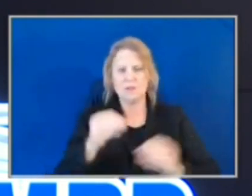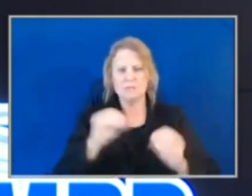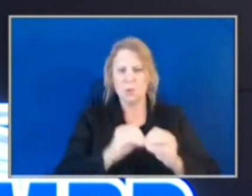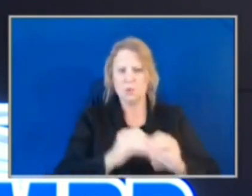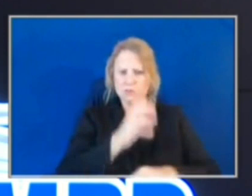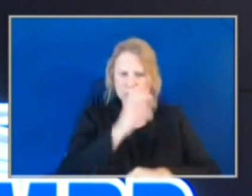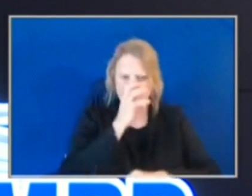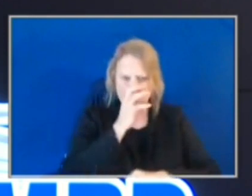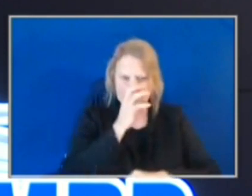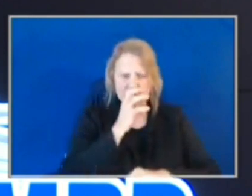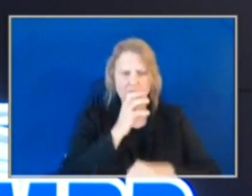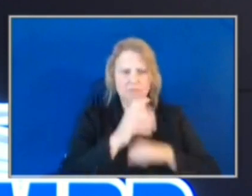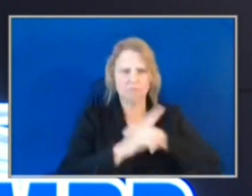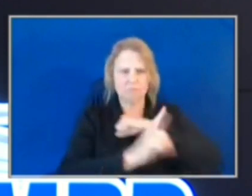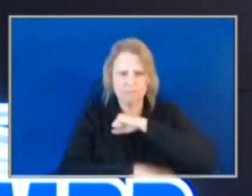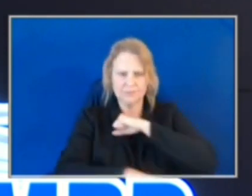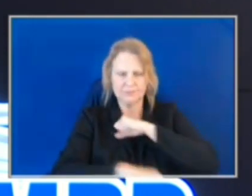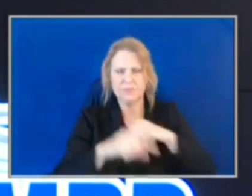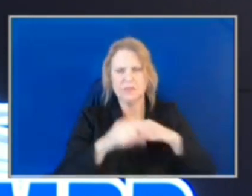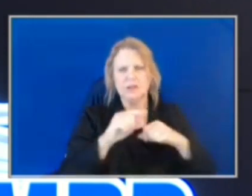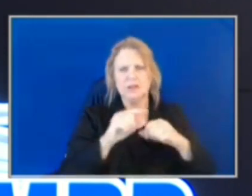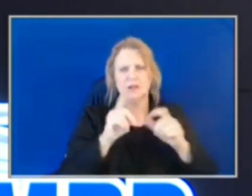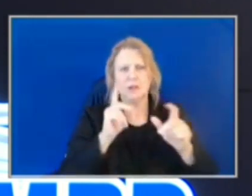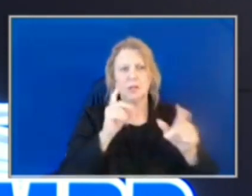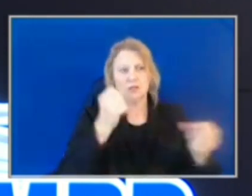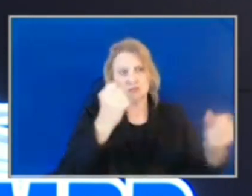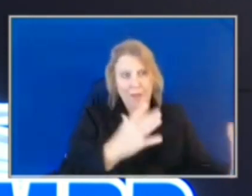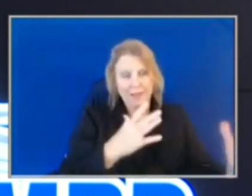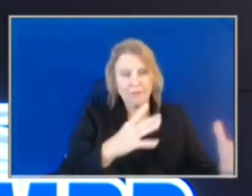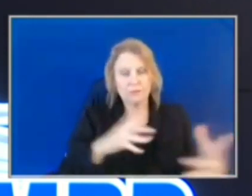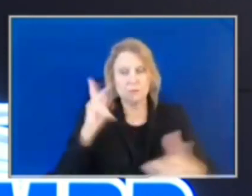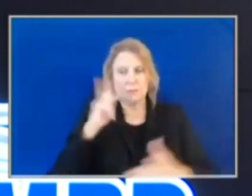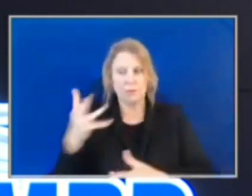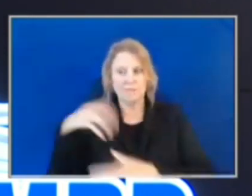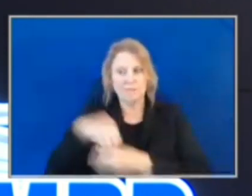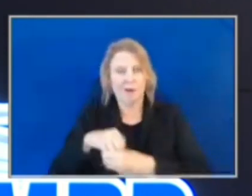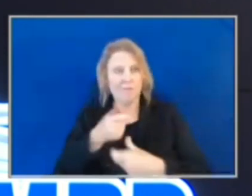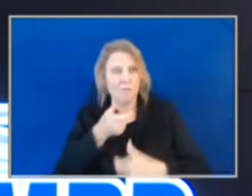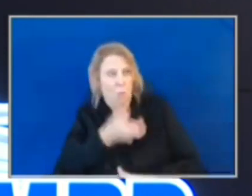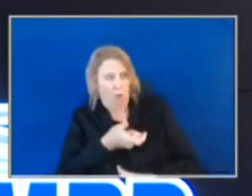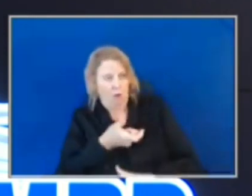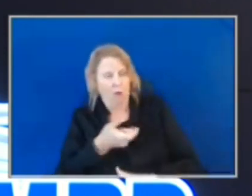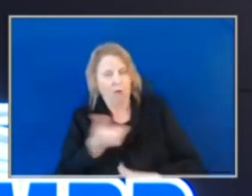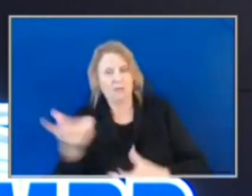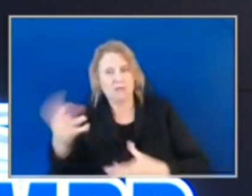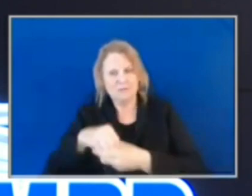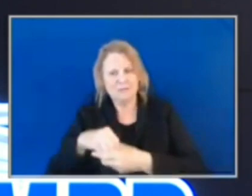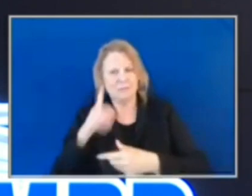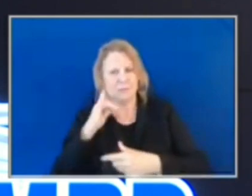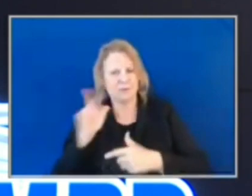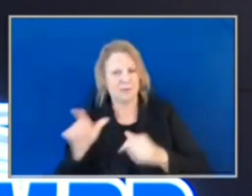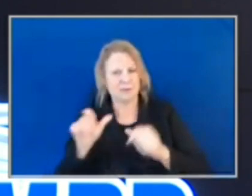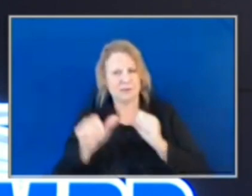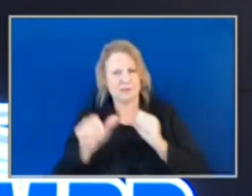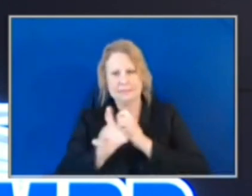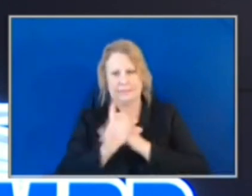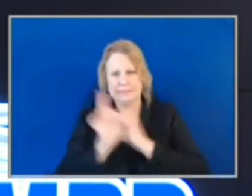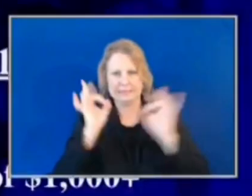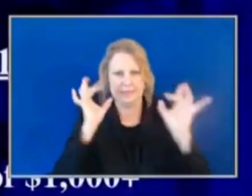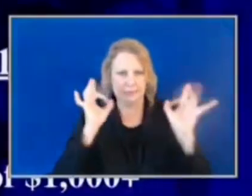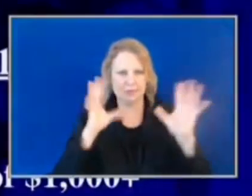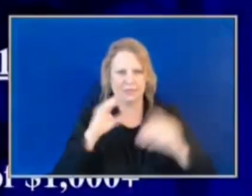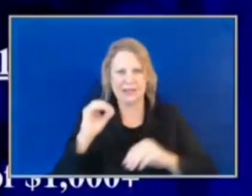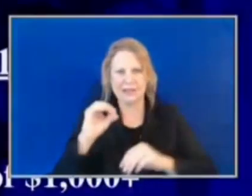deterring drivers, spectators, and event organizers from continuing this dangerous and reckless behavior on our city streets.